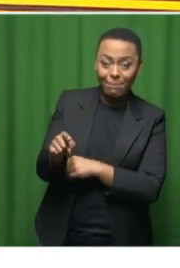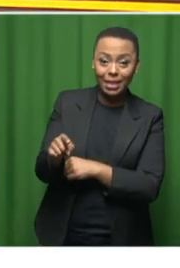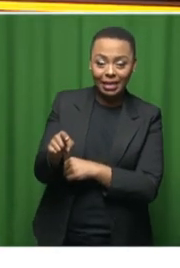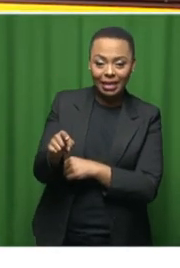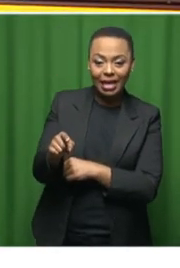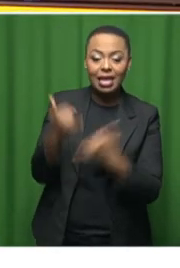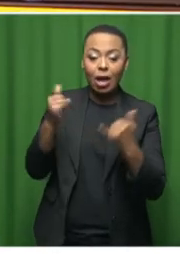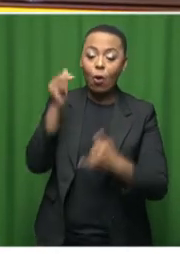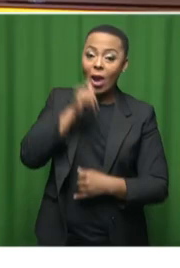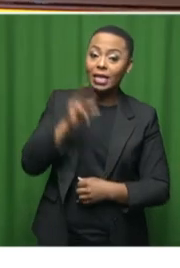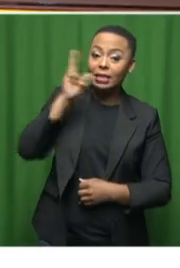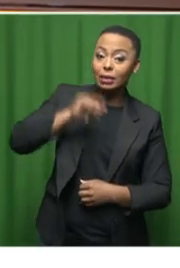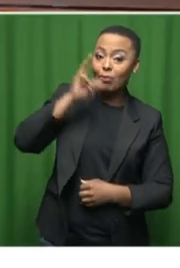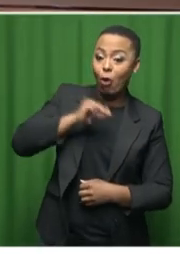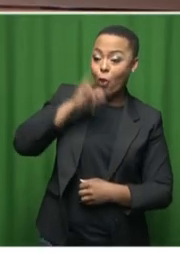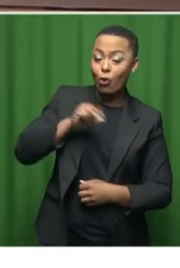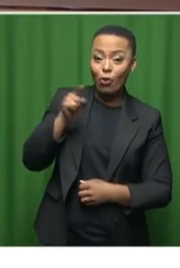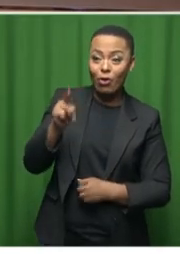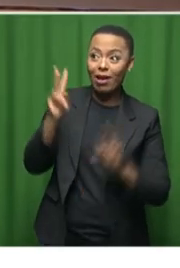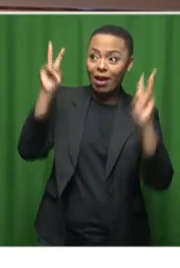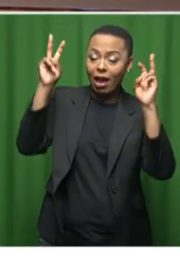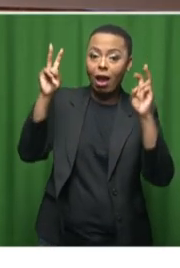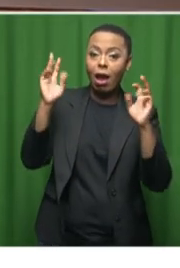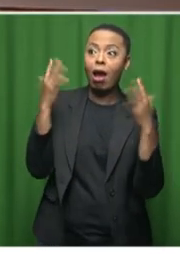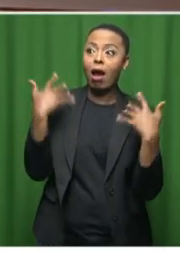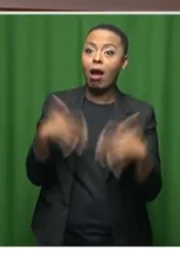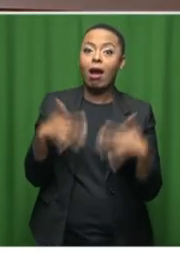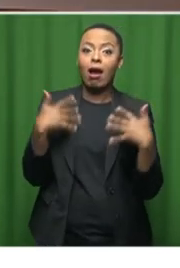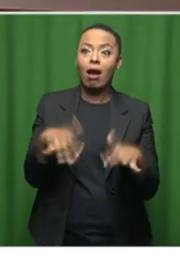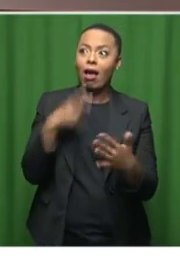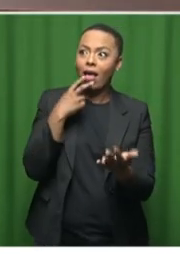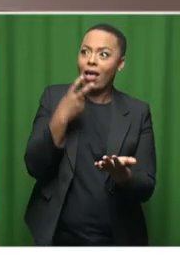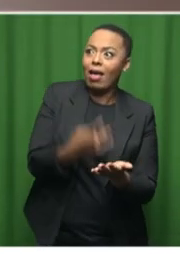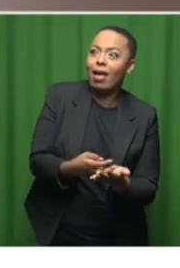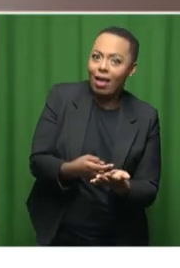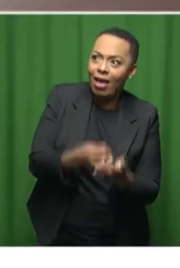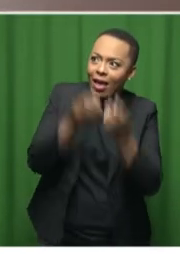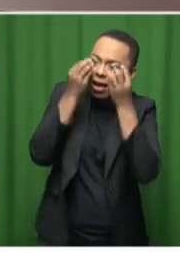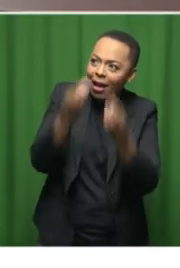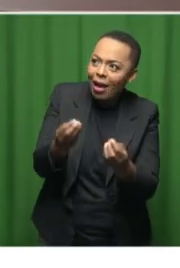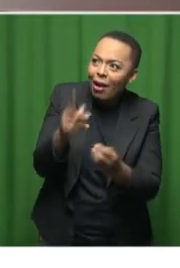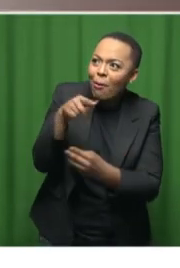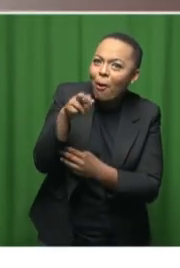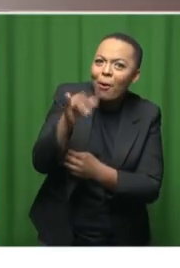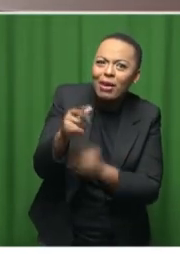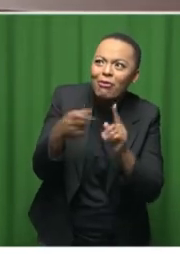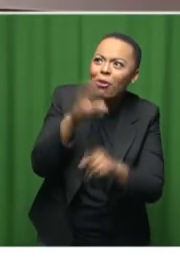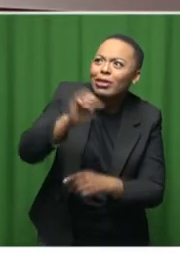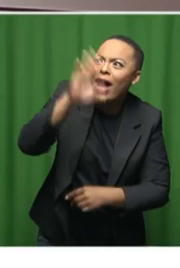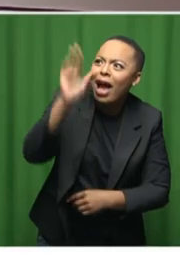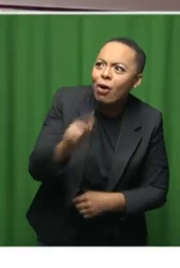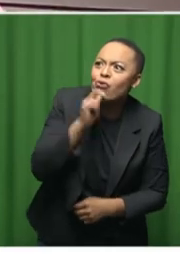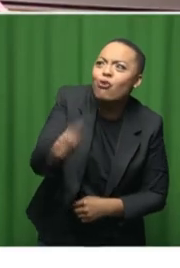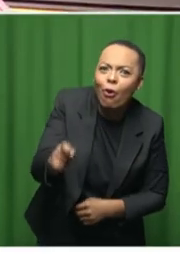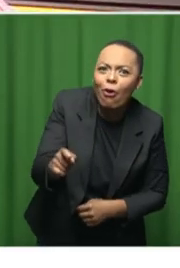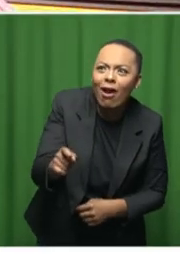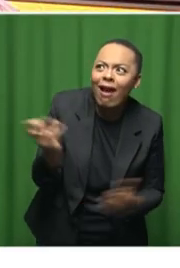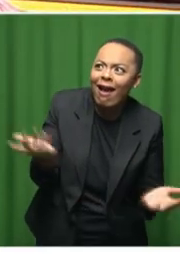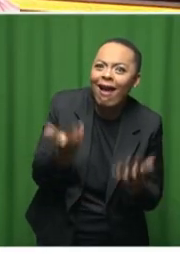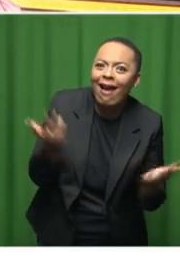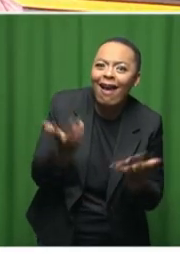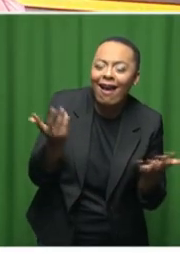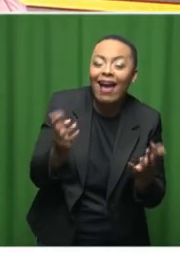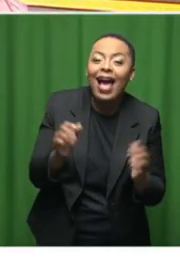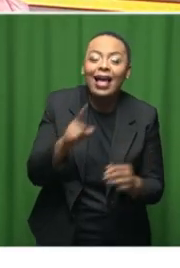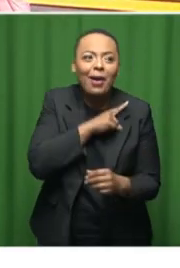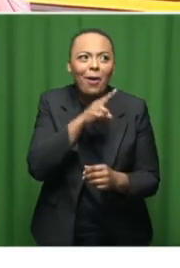they spoke about her, you said, but are they talking about the popi that comes from South Africa? And the reasons